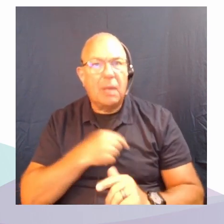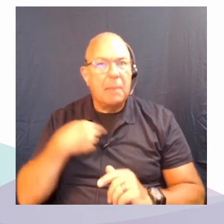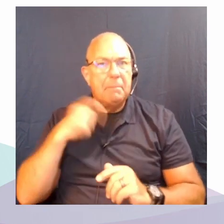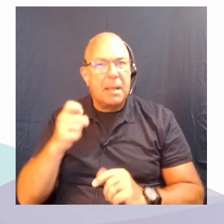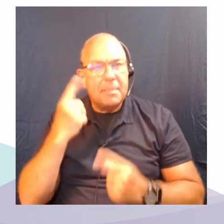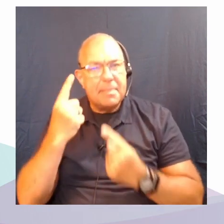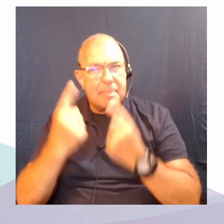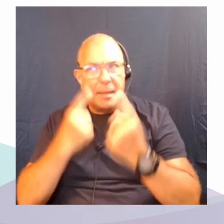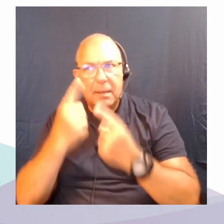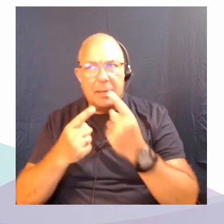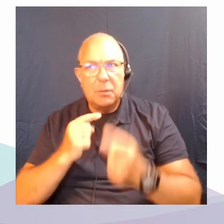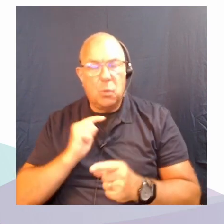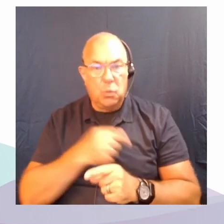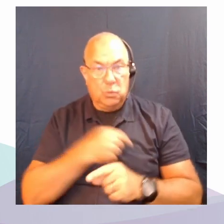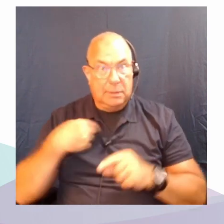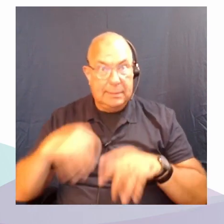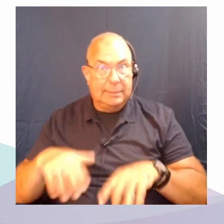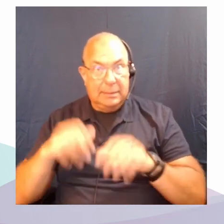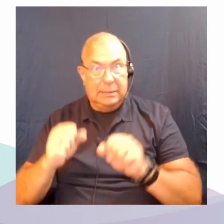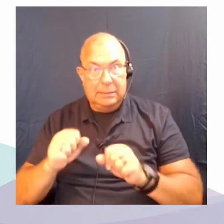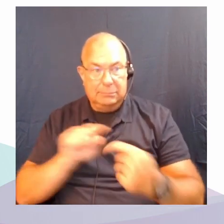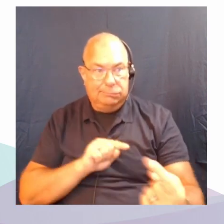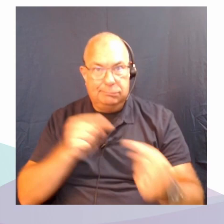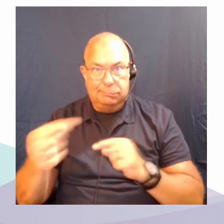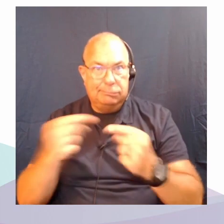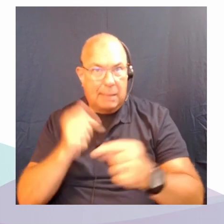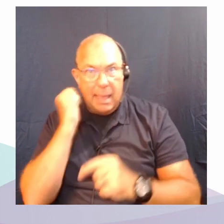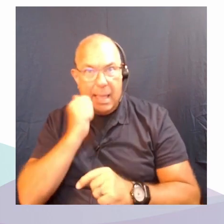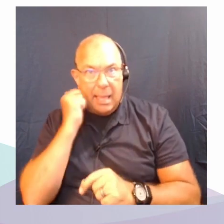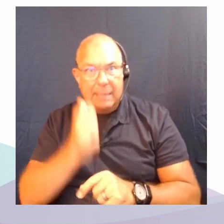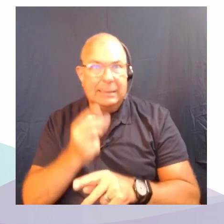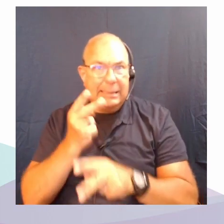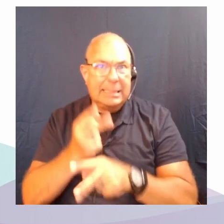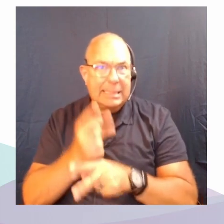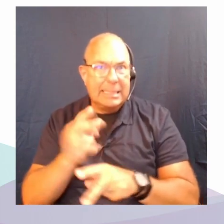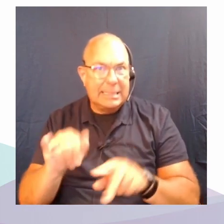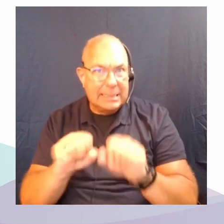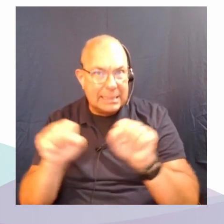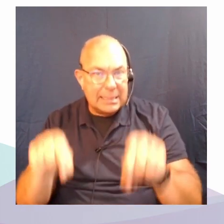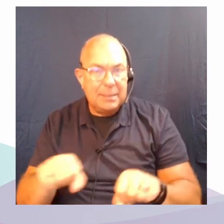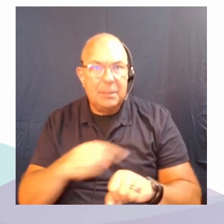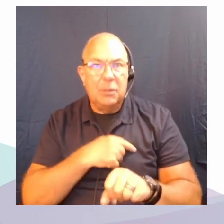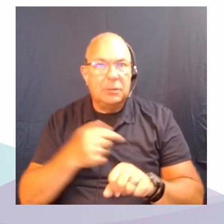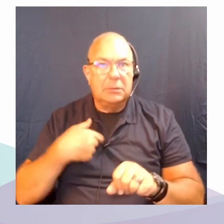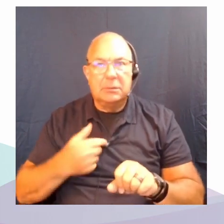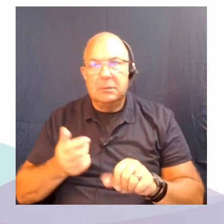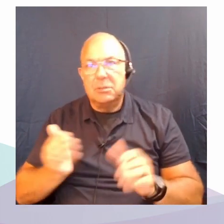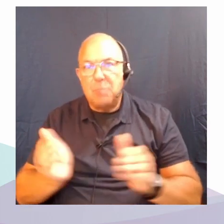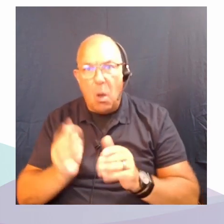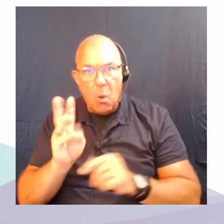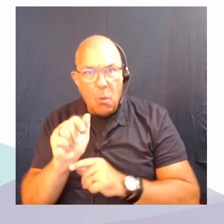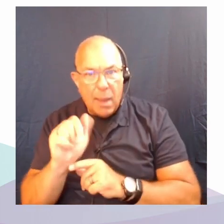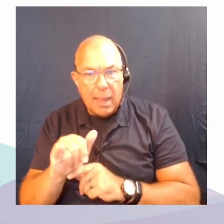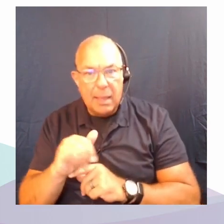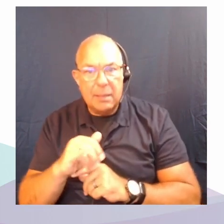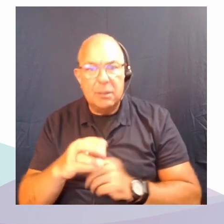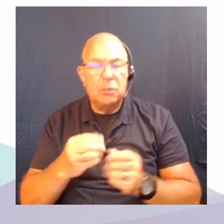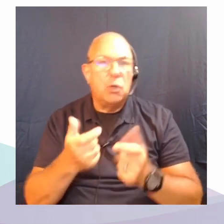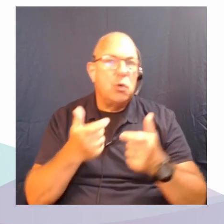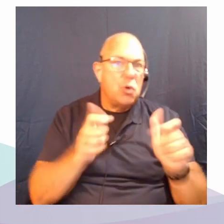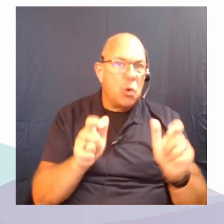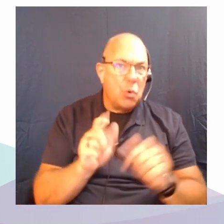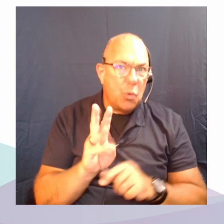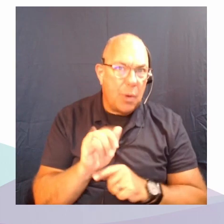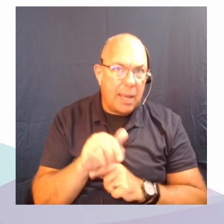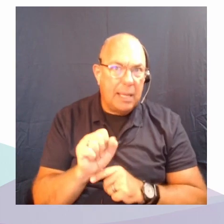these things to one another every day. We maintain these systems, and we do them in small ways. And we do them in huge ways, huge industrial ways